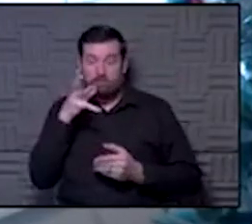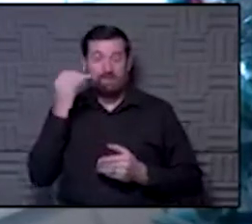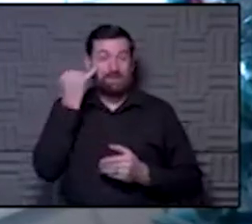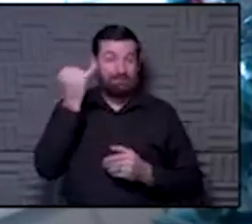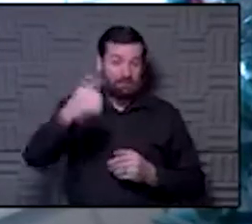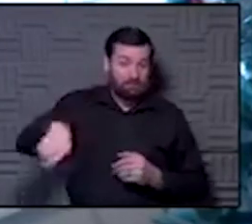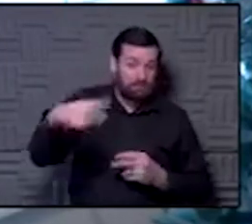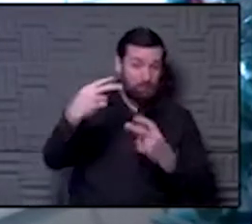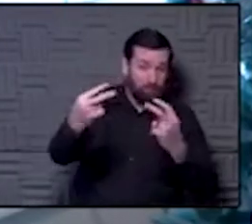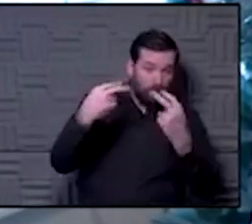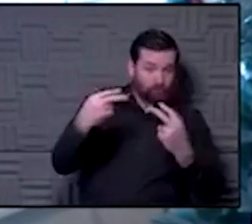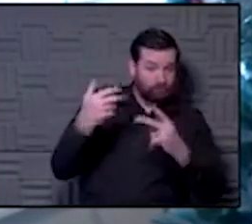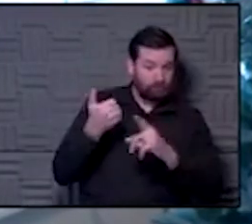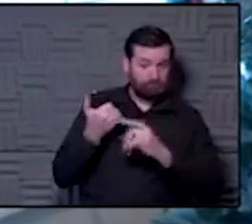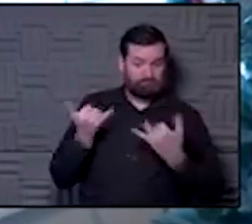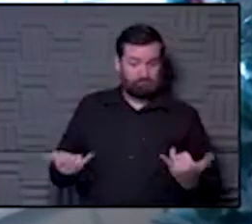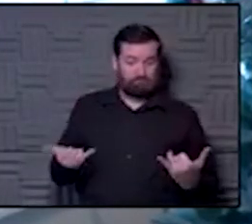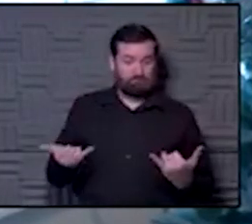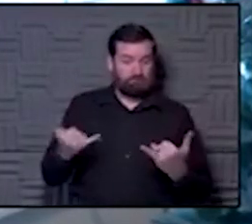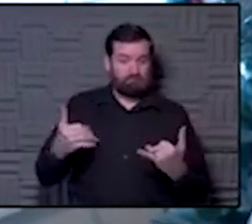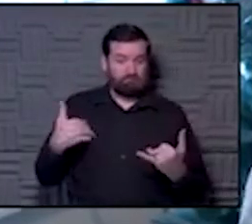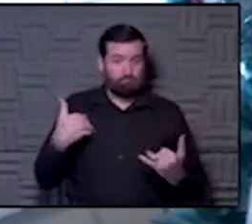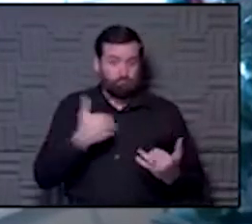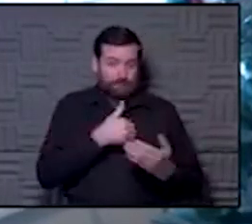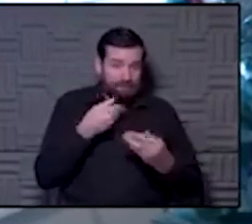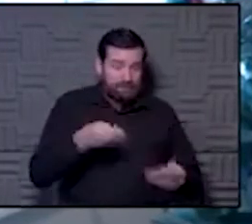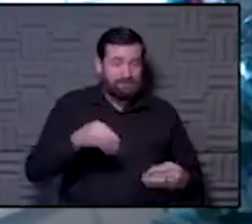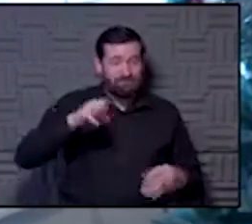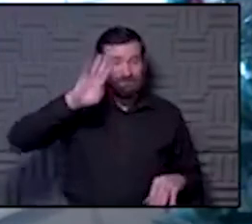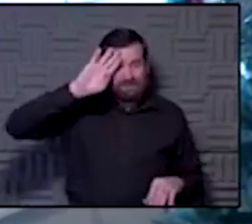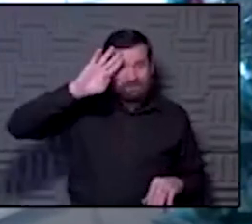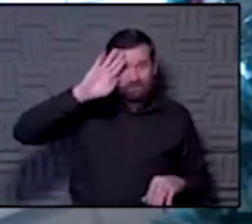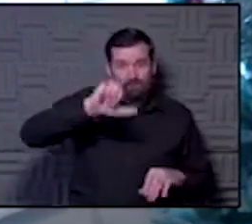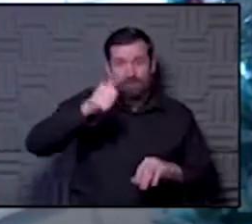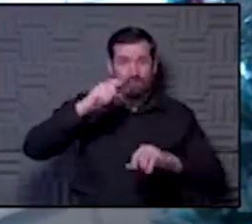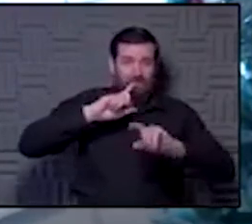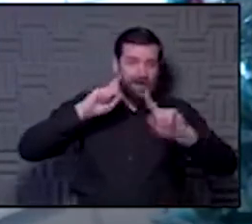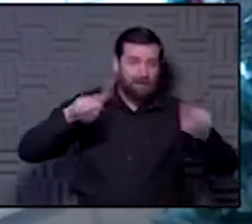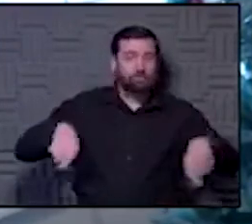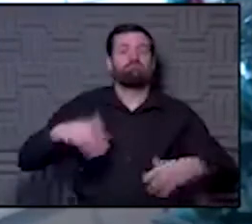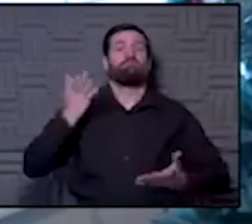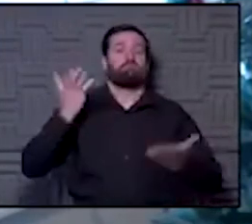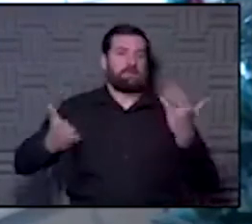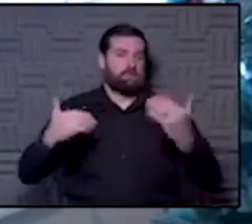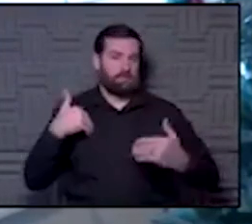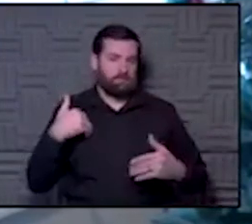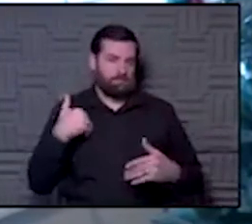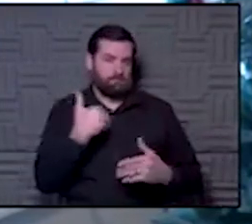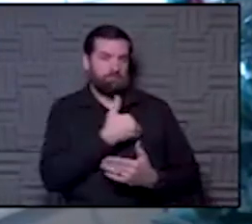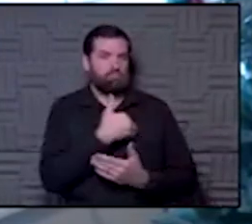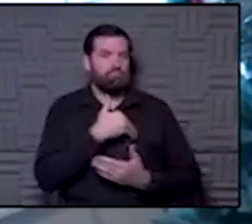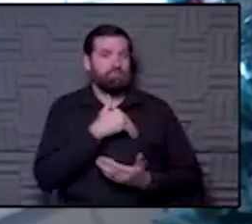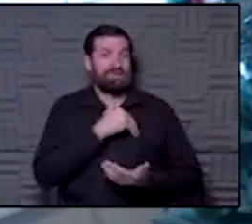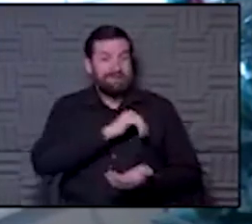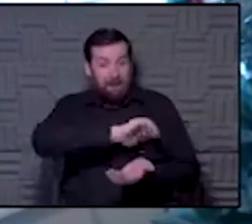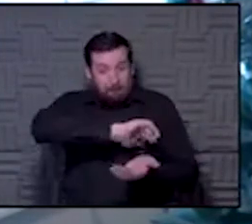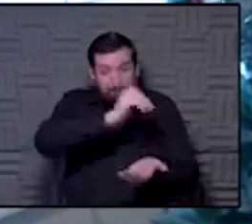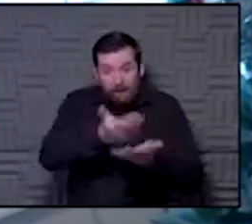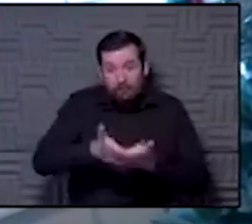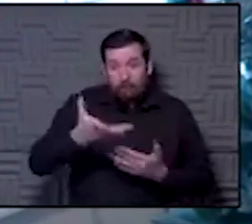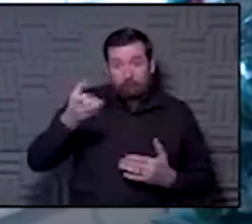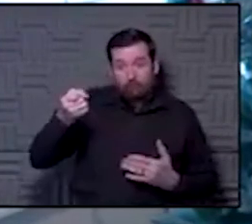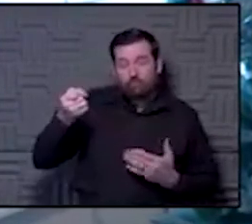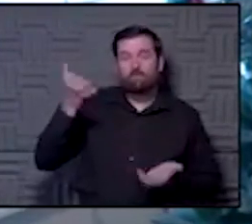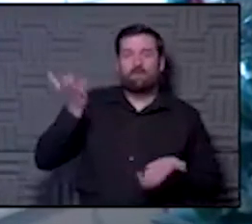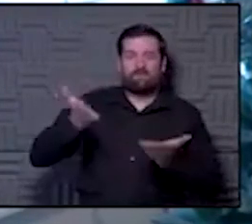listening in who is breastfeeding, you know, if you get a fever or another reaction, your breast milk supply might be down for a day or two. But